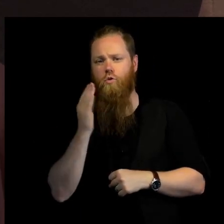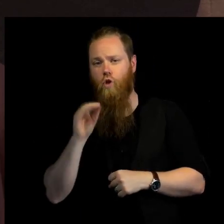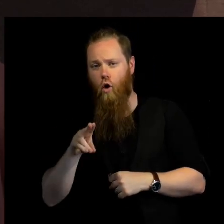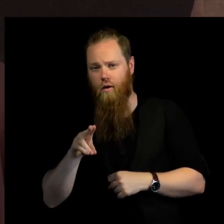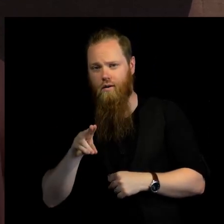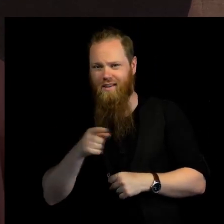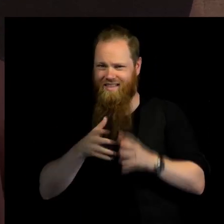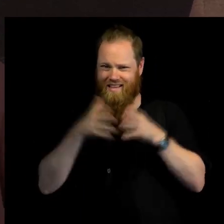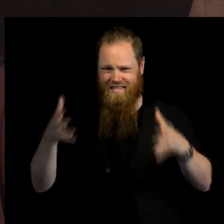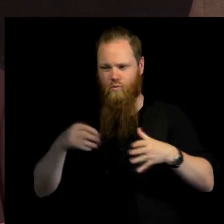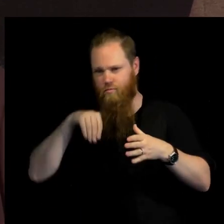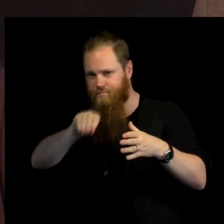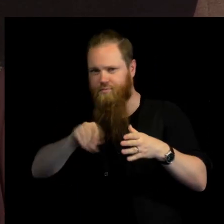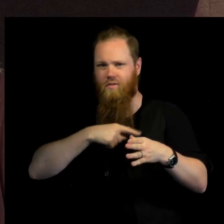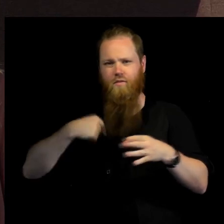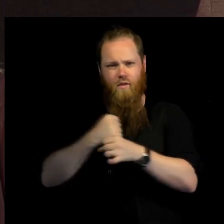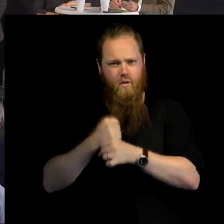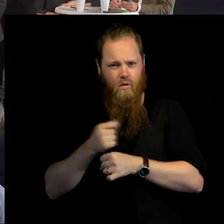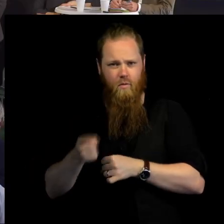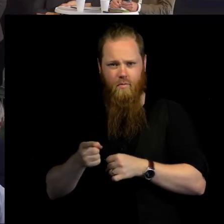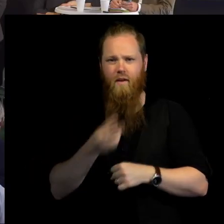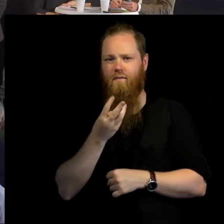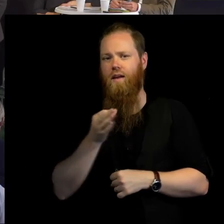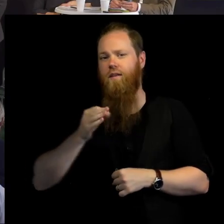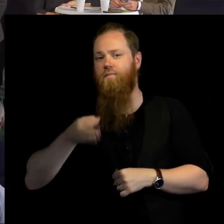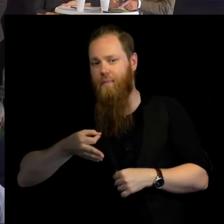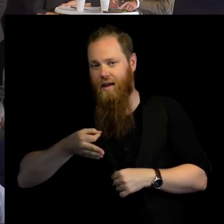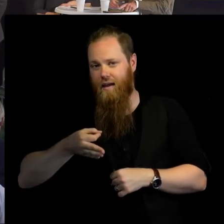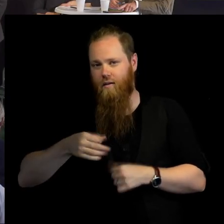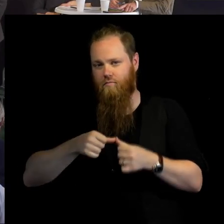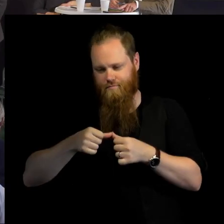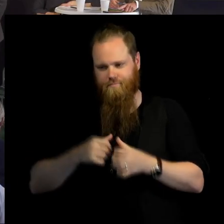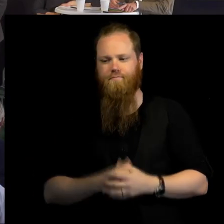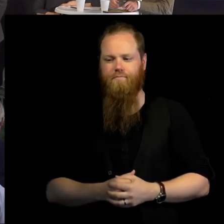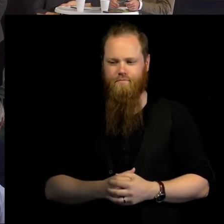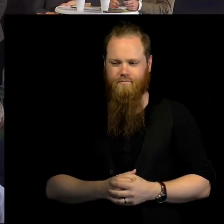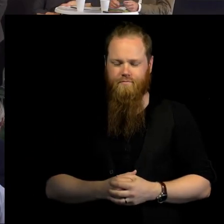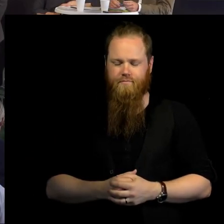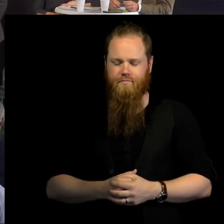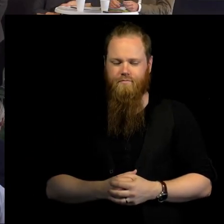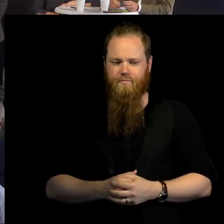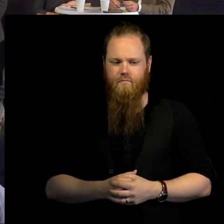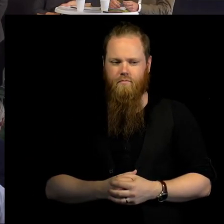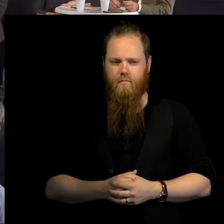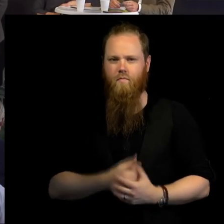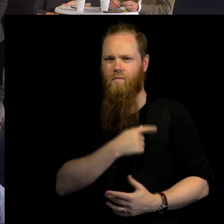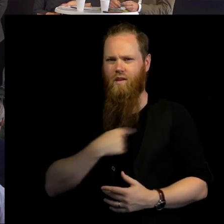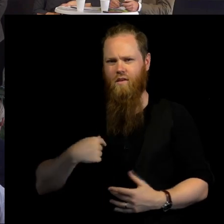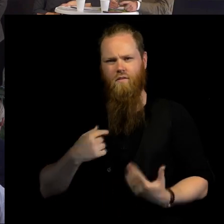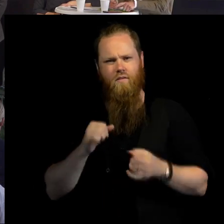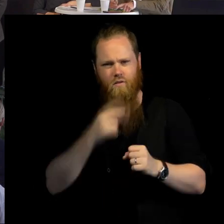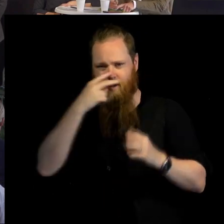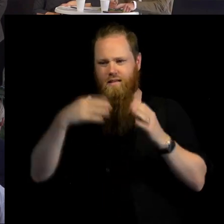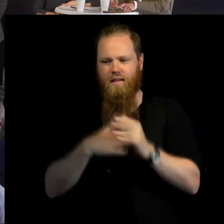operations that we are involved in as a World Food Programme. To secure humanitarian access